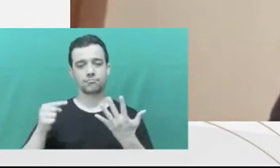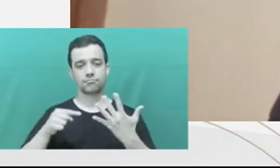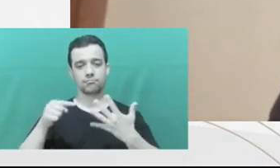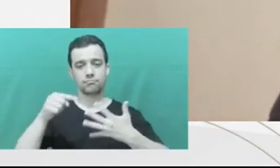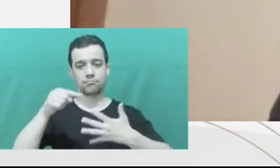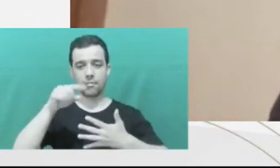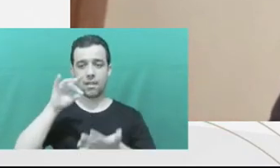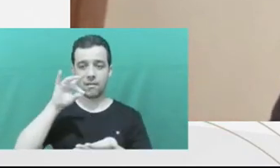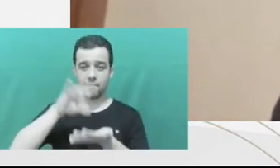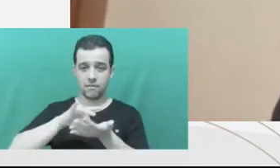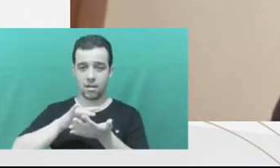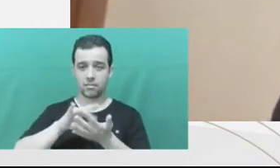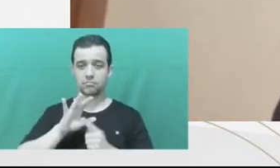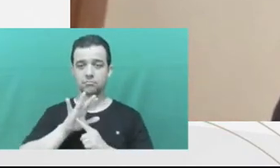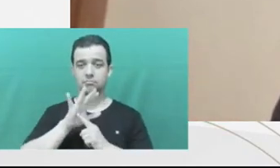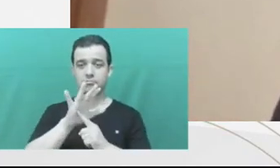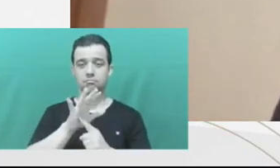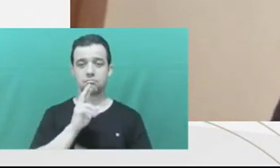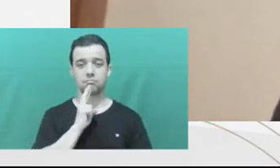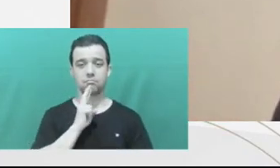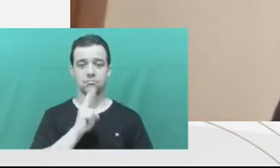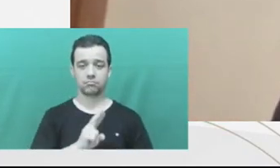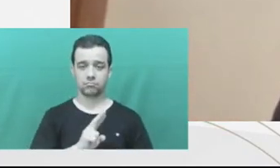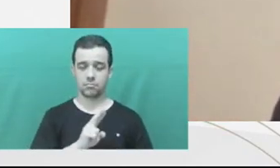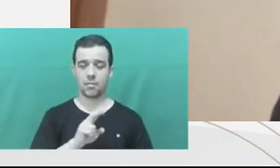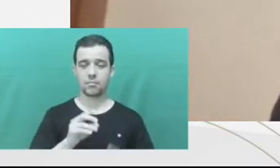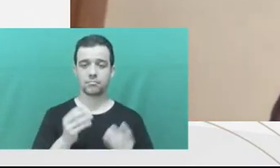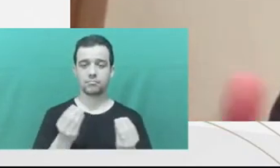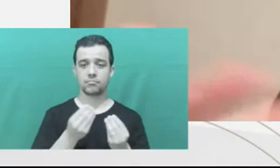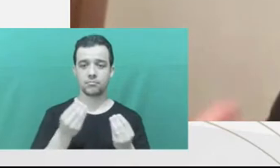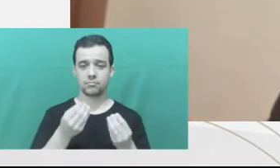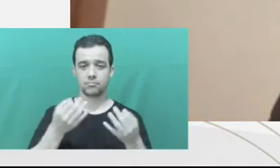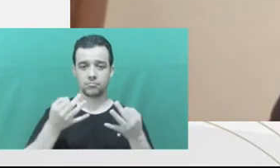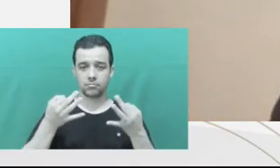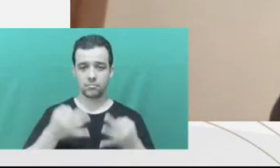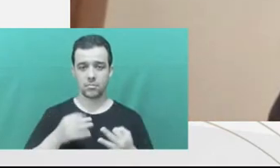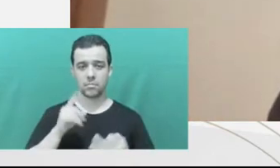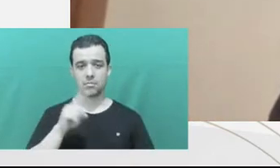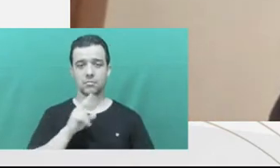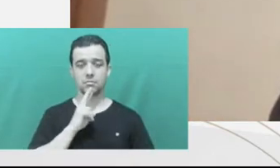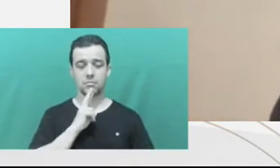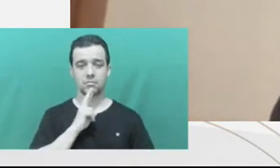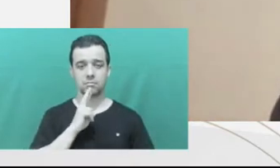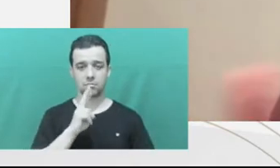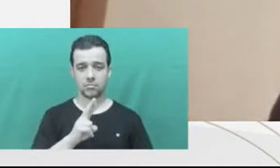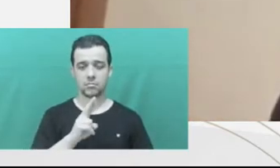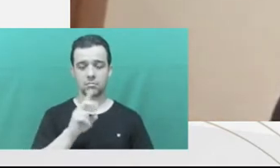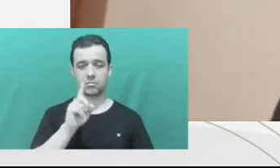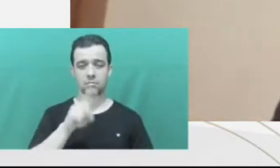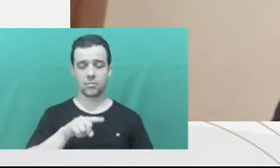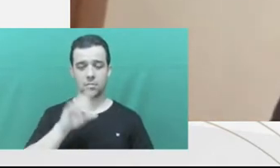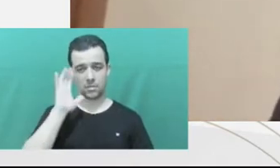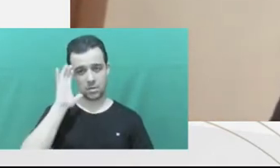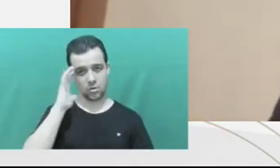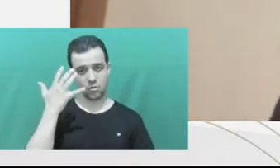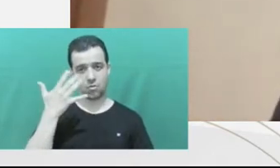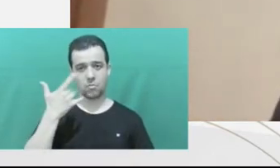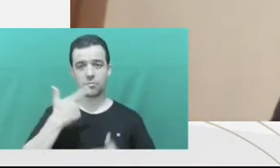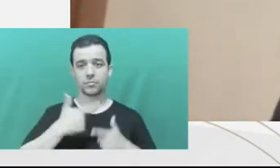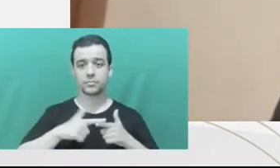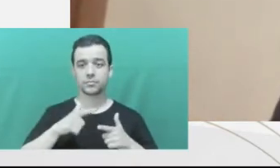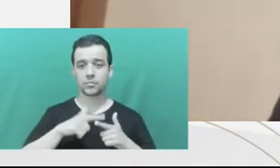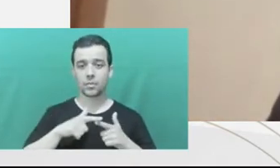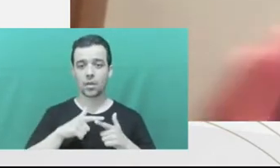which tools really deliver an efficient result that solve the